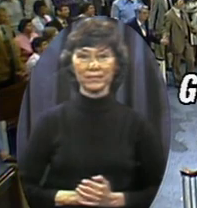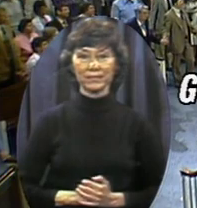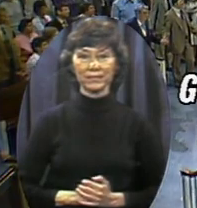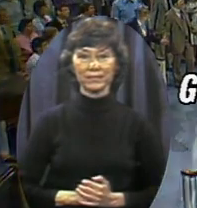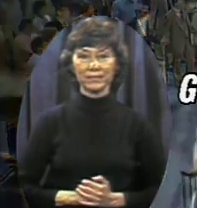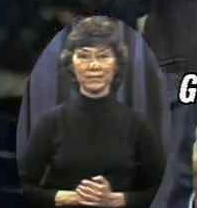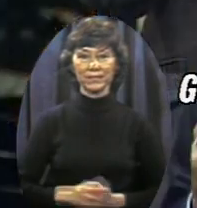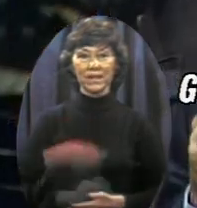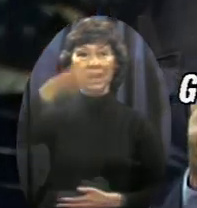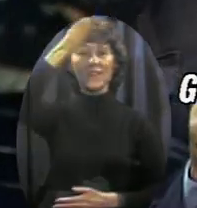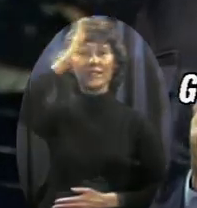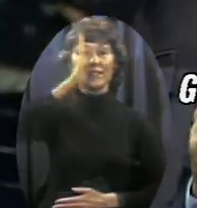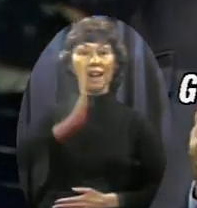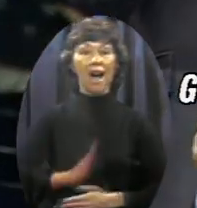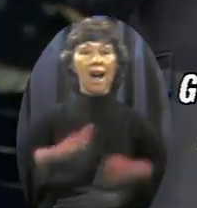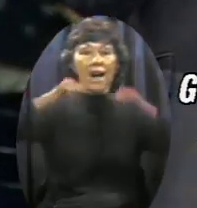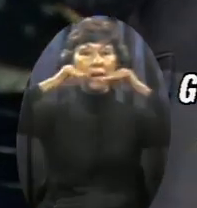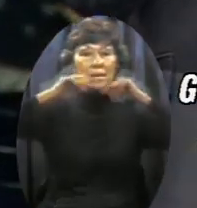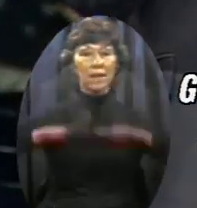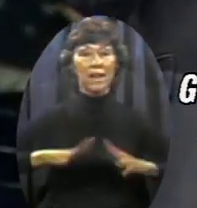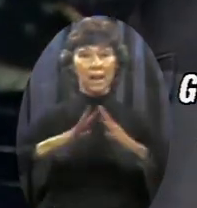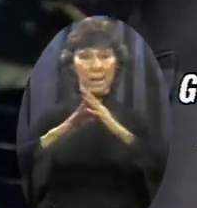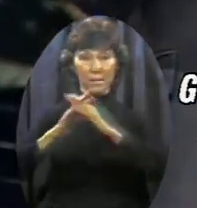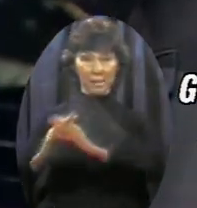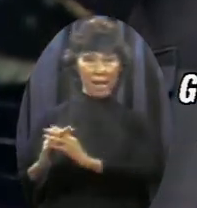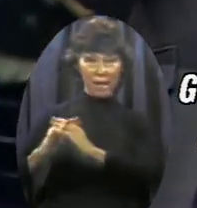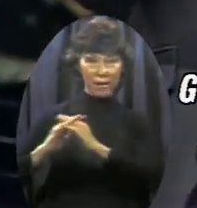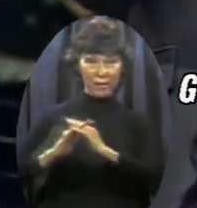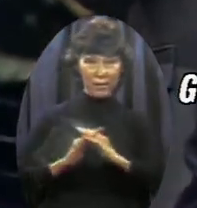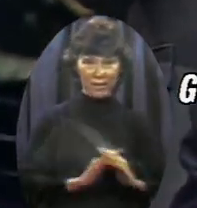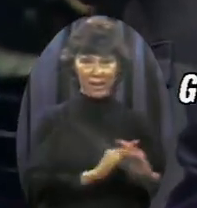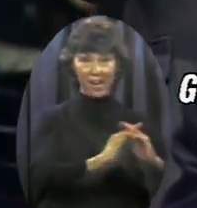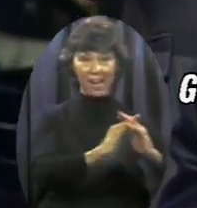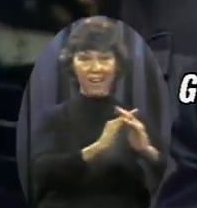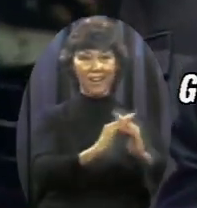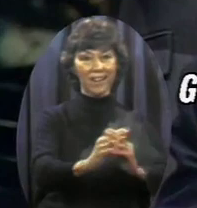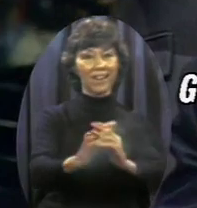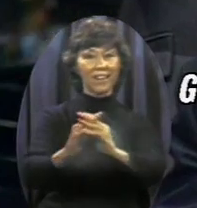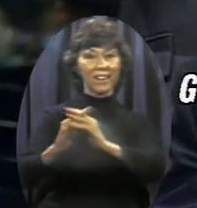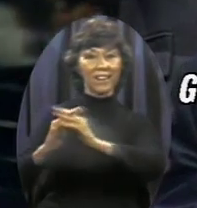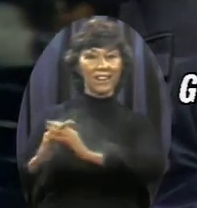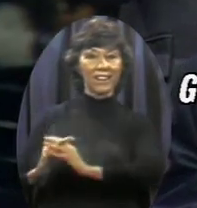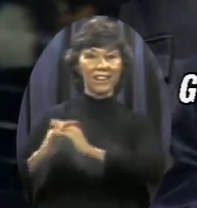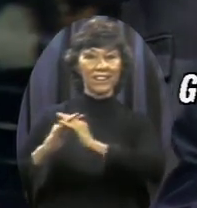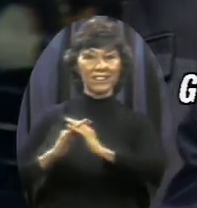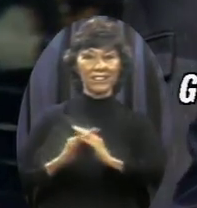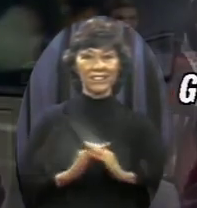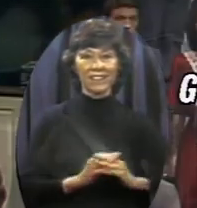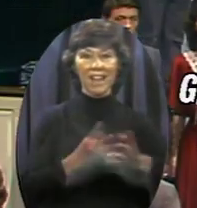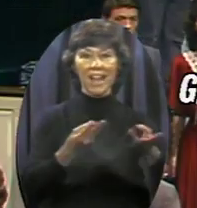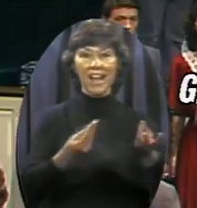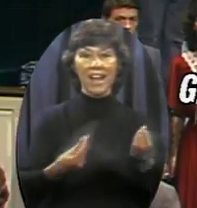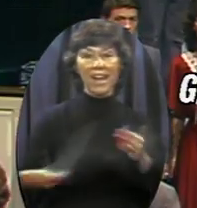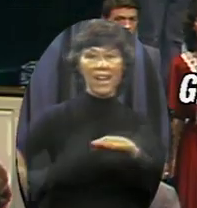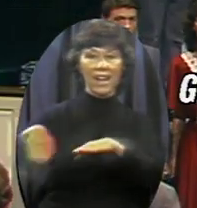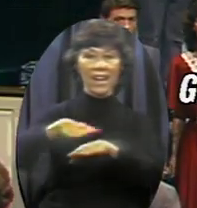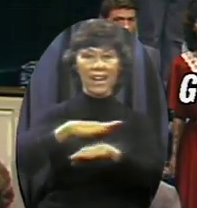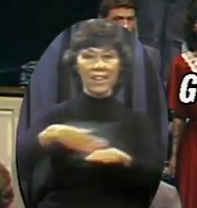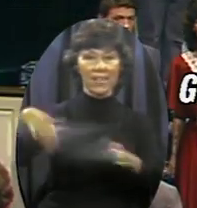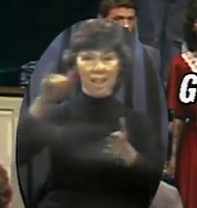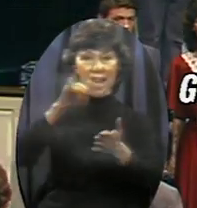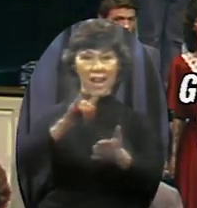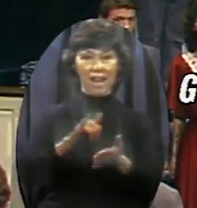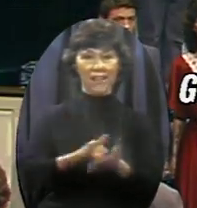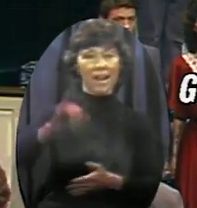God bless America God bless